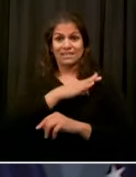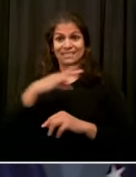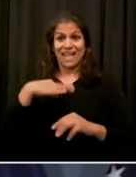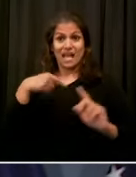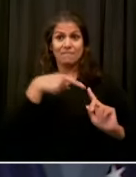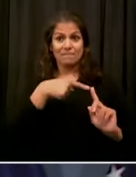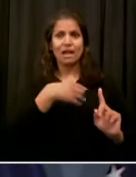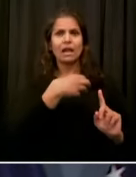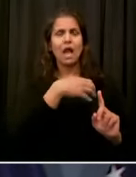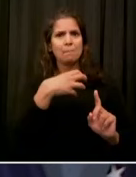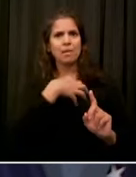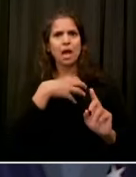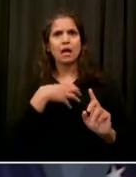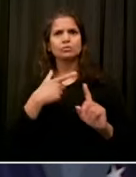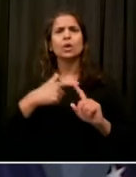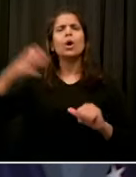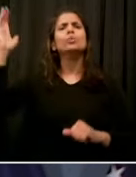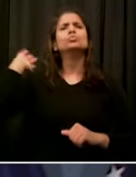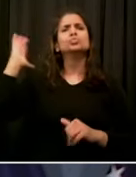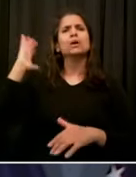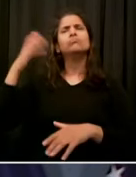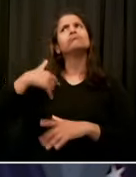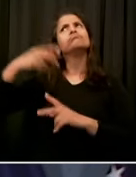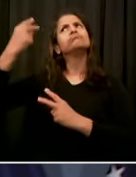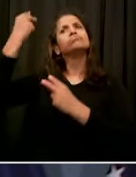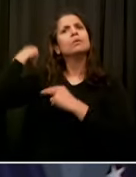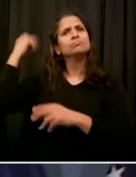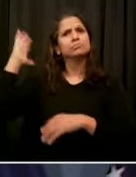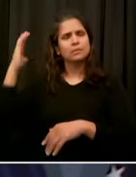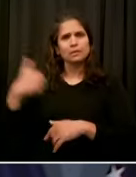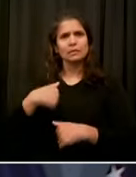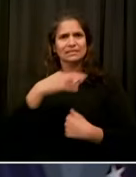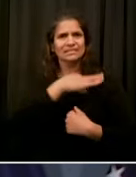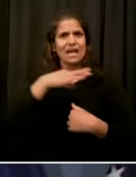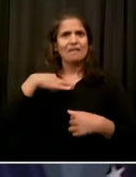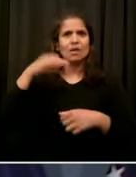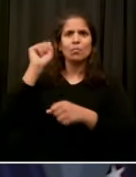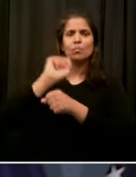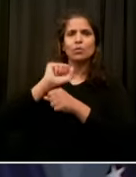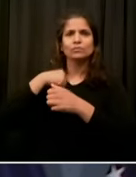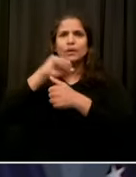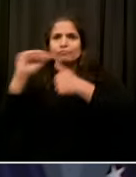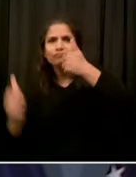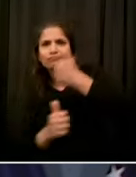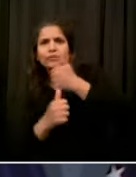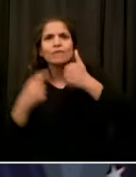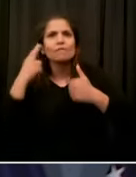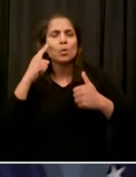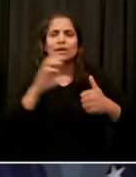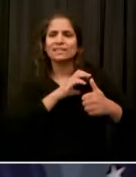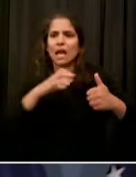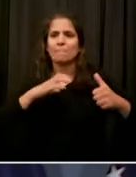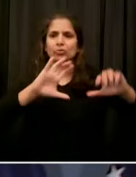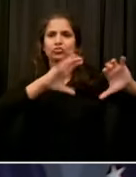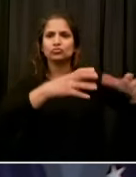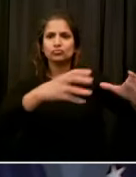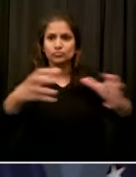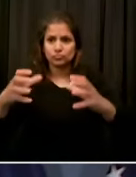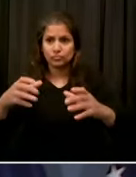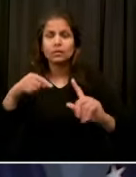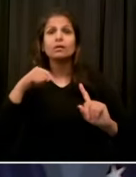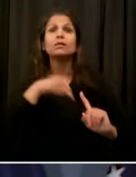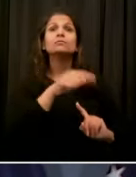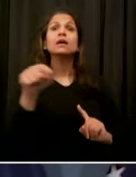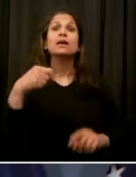difficult time in the city's history. Uh, I respect the heartfelt views of the members of this team. I know they are